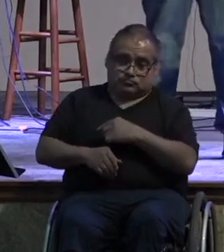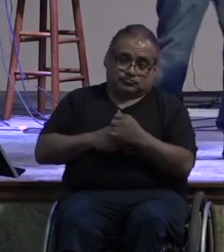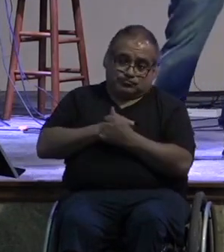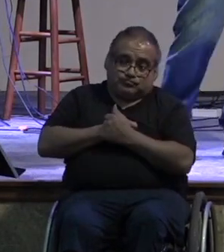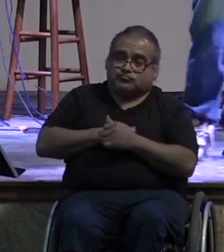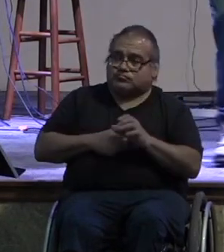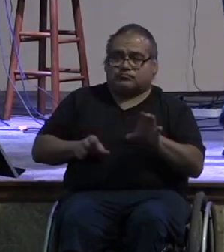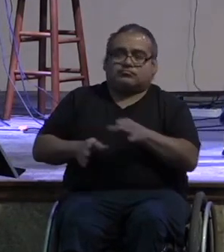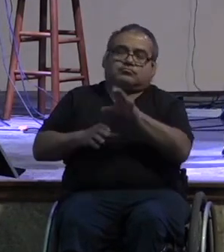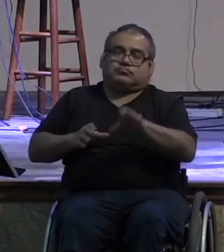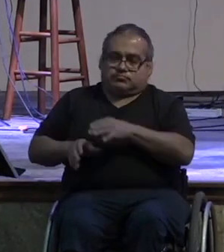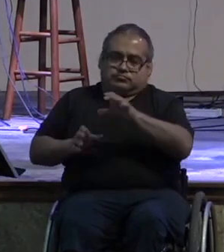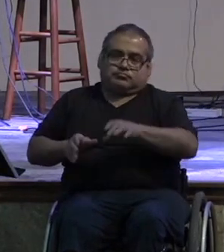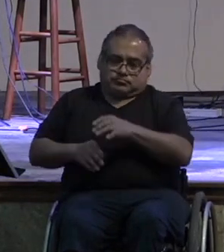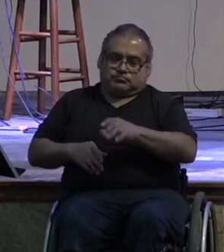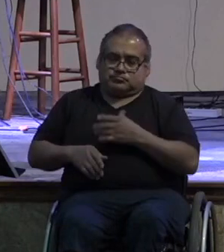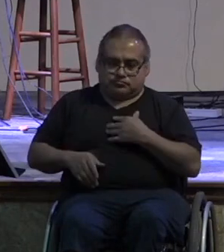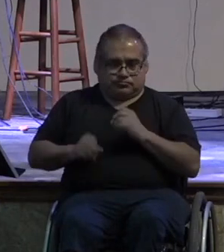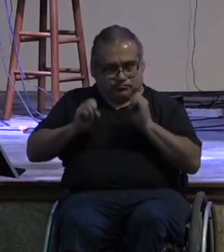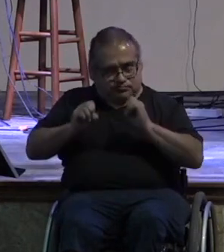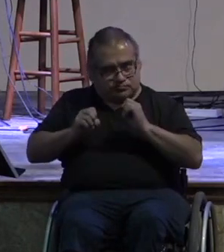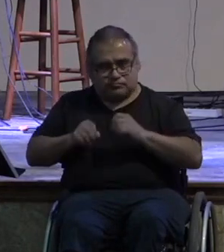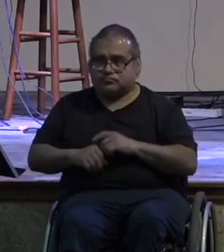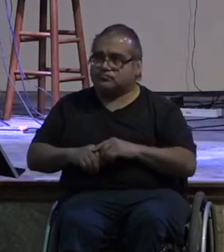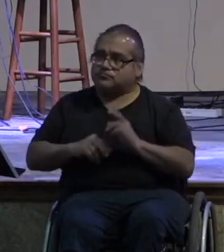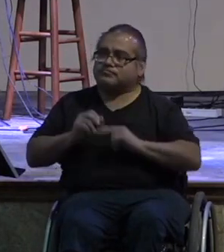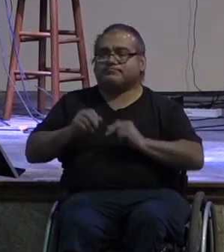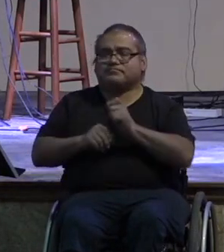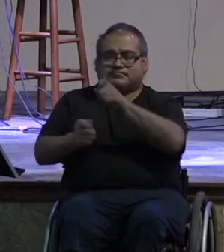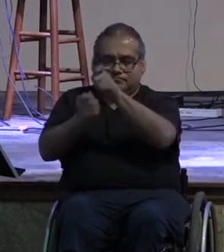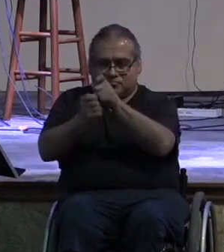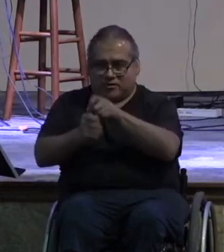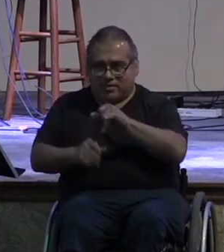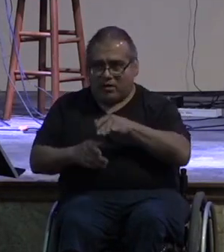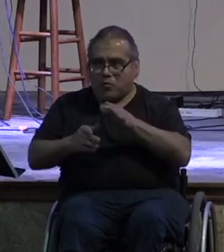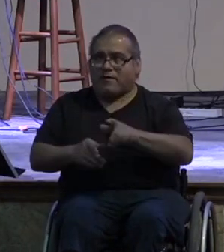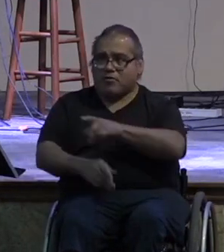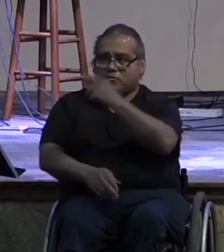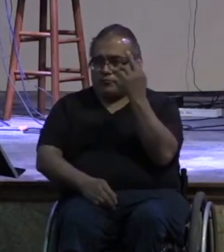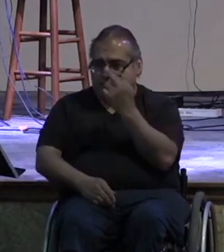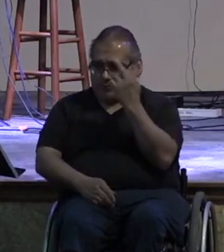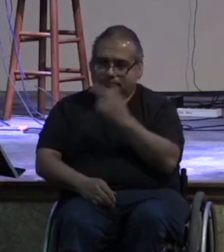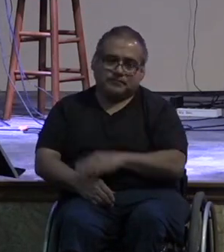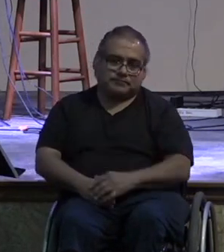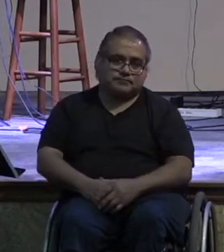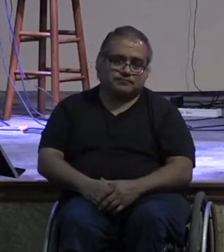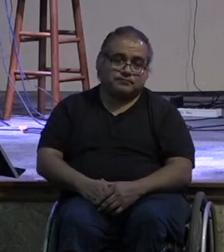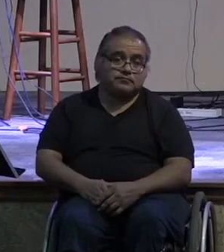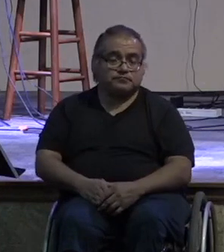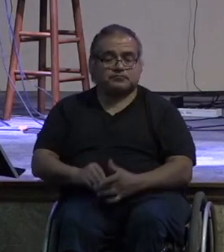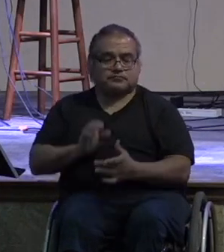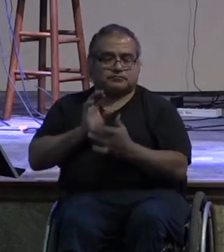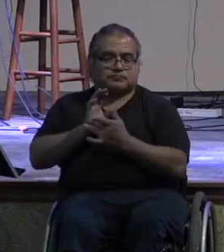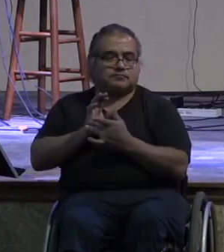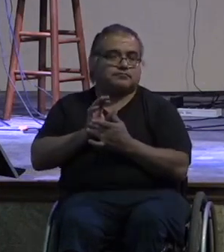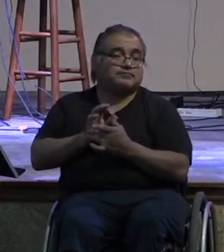god can use that for his church he built you that way for a reason maybe you're tech savvy